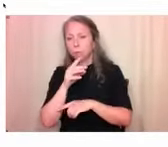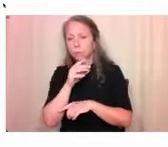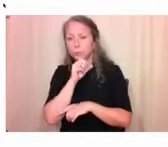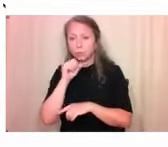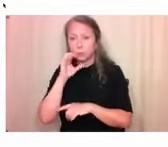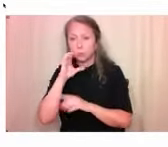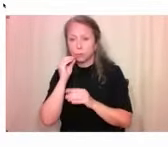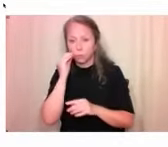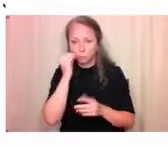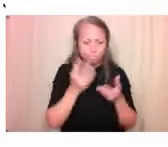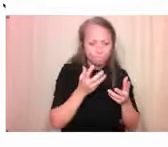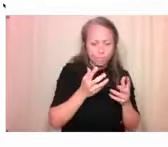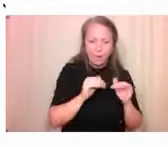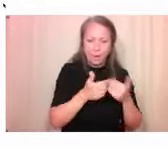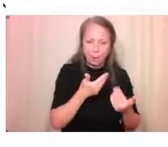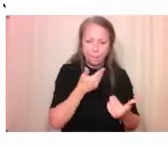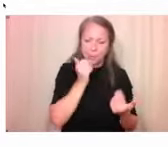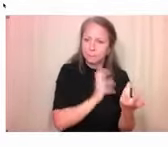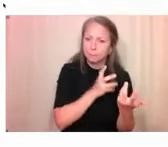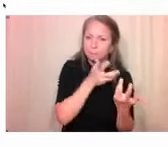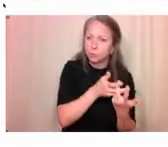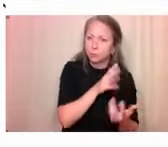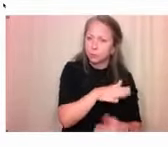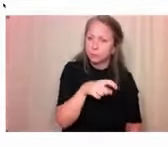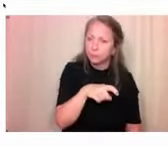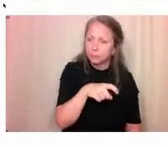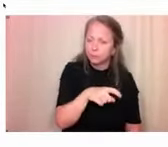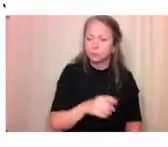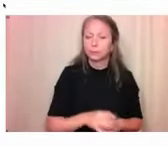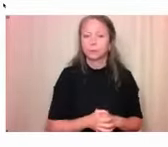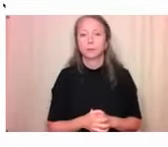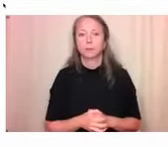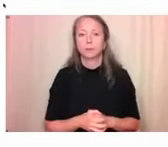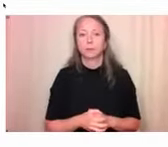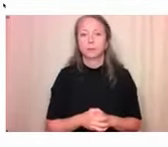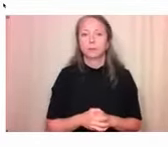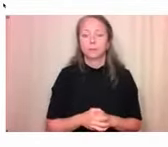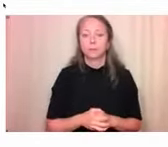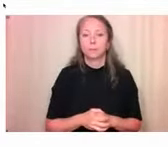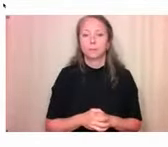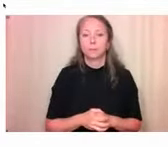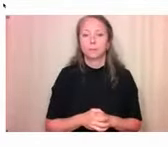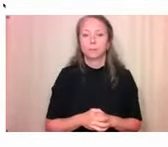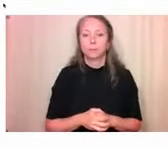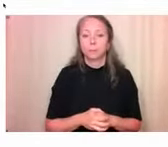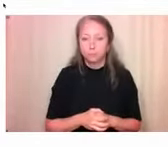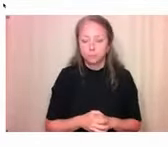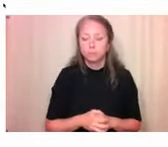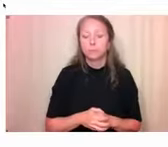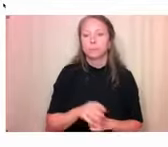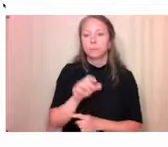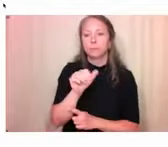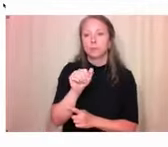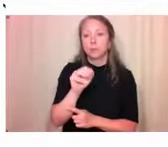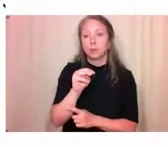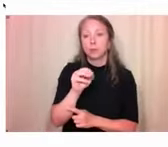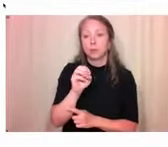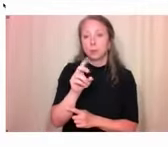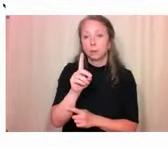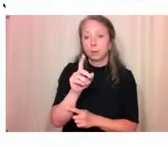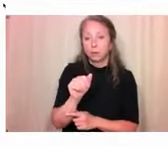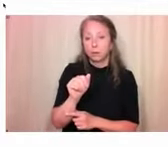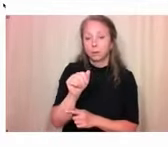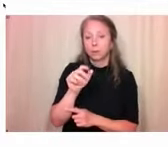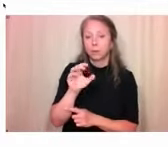conduct. And, for instance, an associate of ours, Amanda Casey is working on a photovoice project,